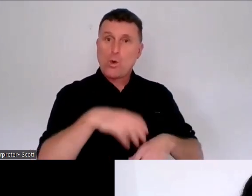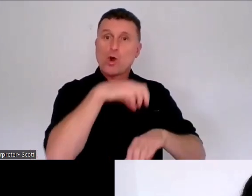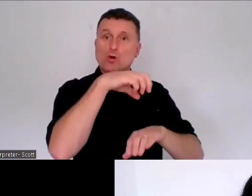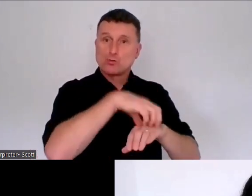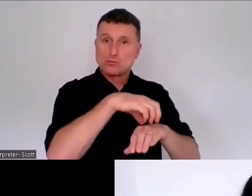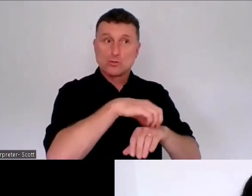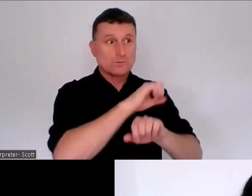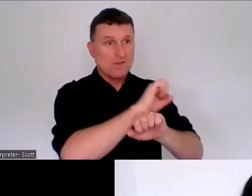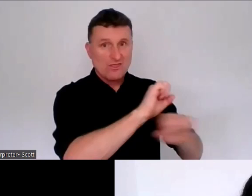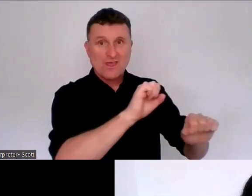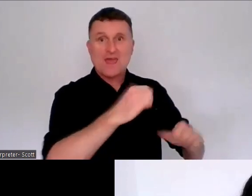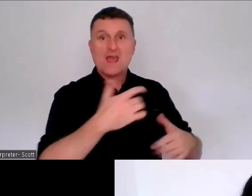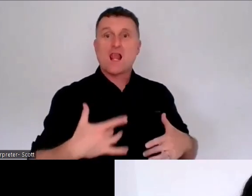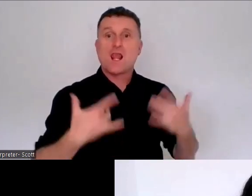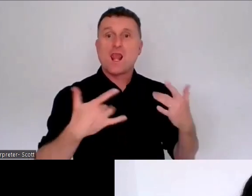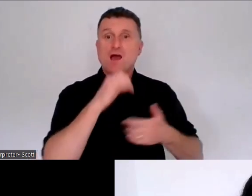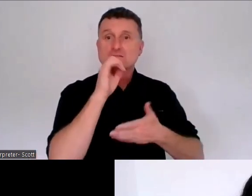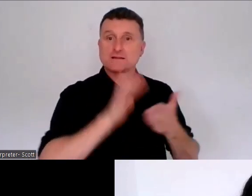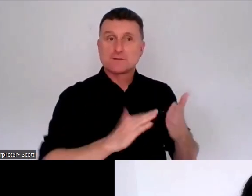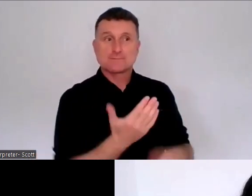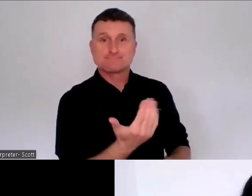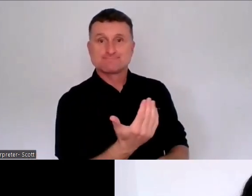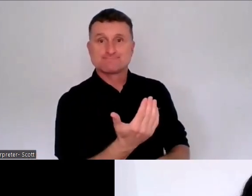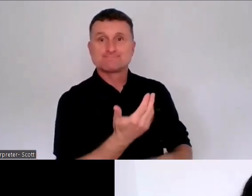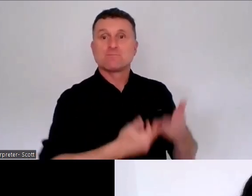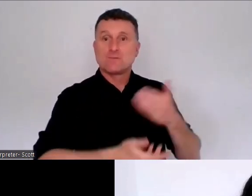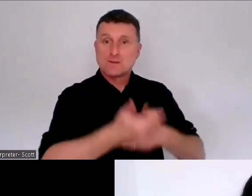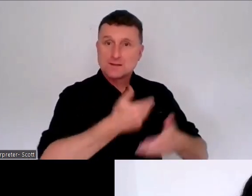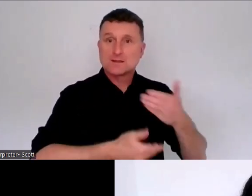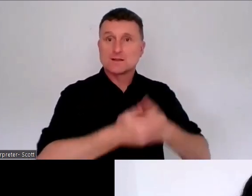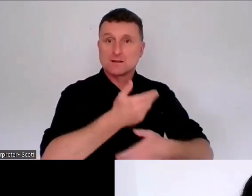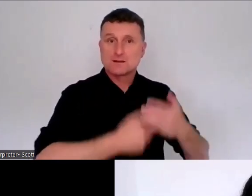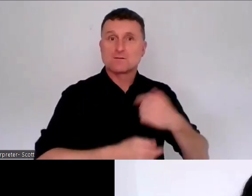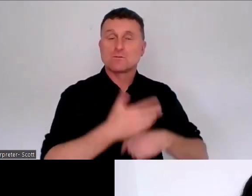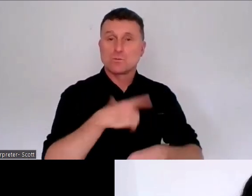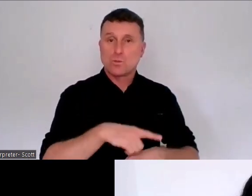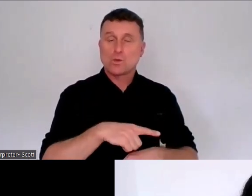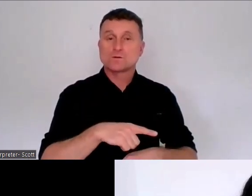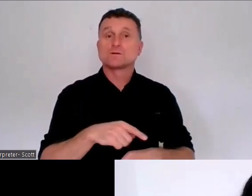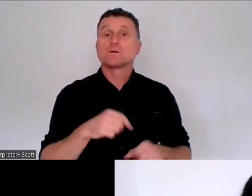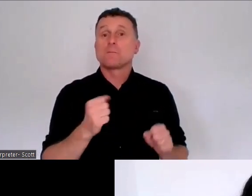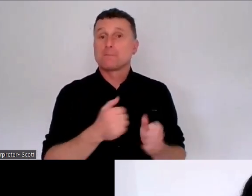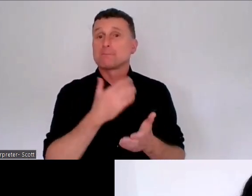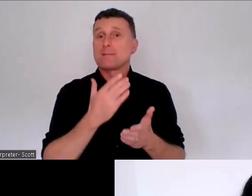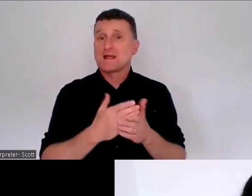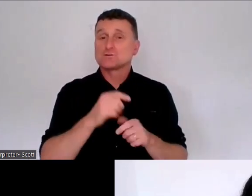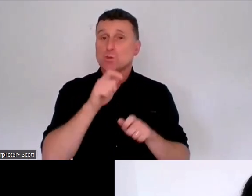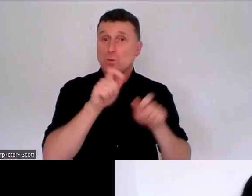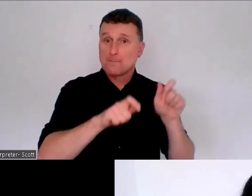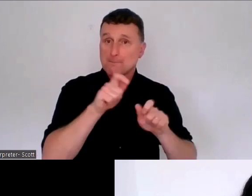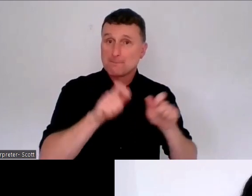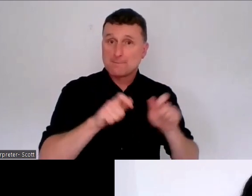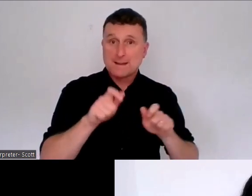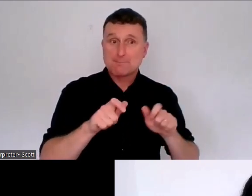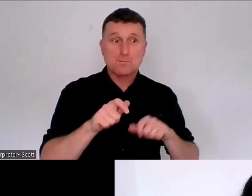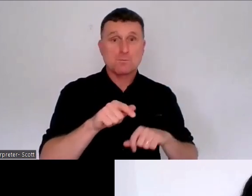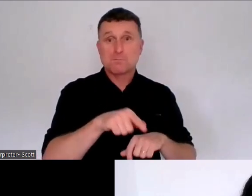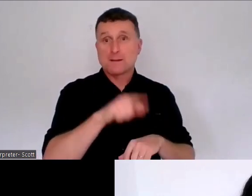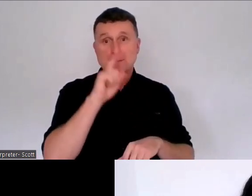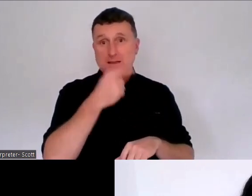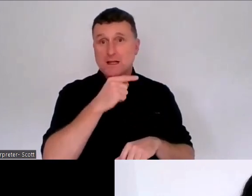experience. So we are trying to make sure that we hear from people who might otherwise not be able to have that